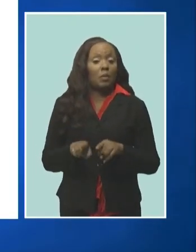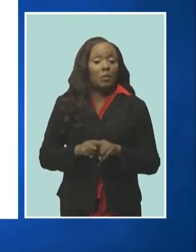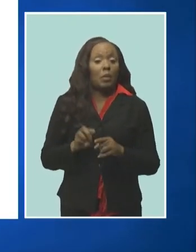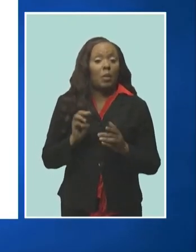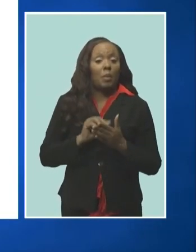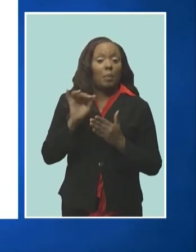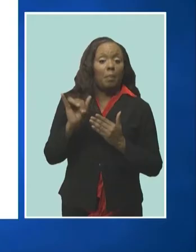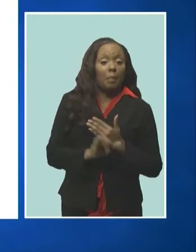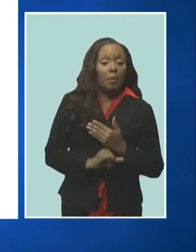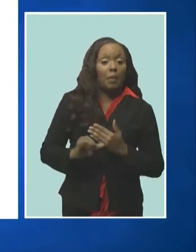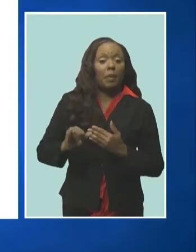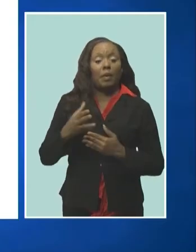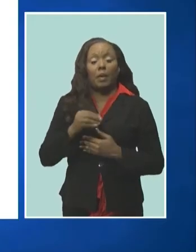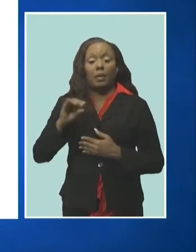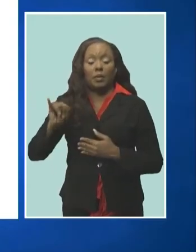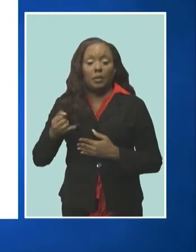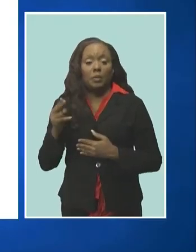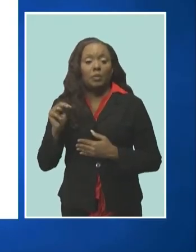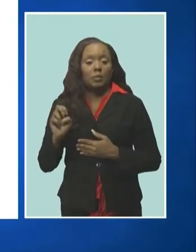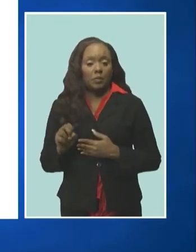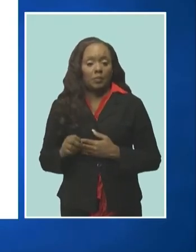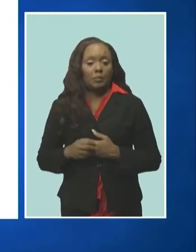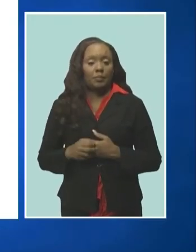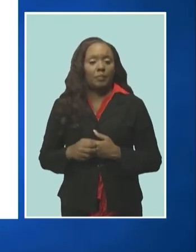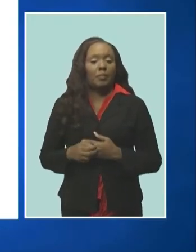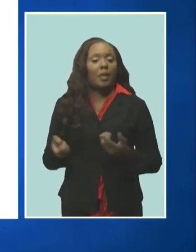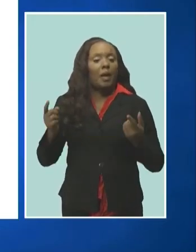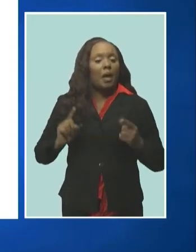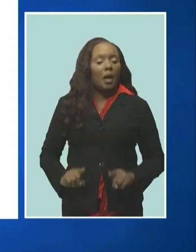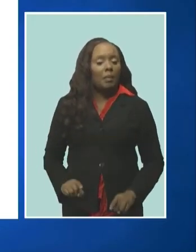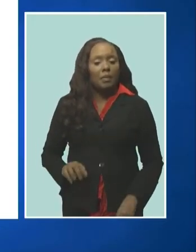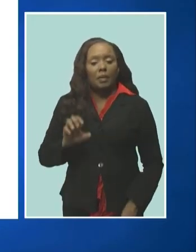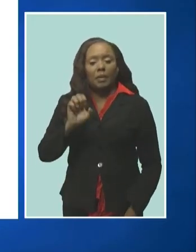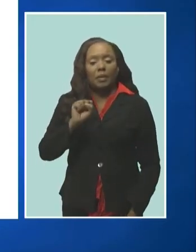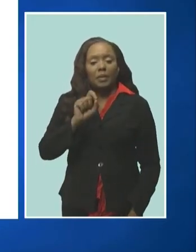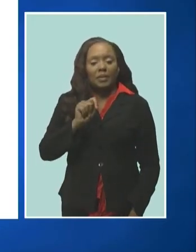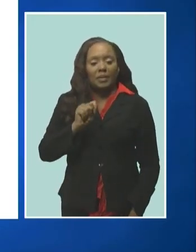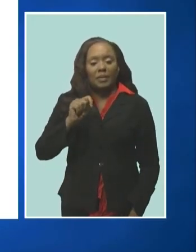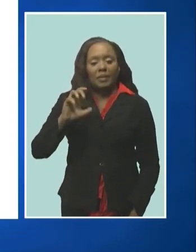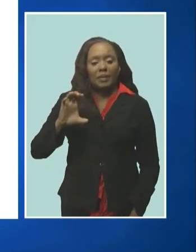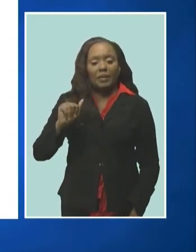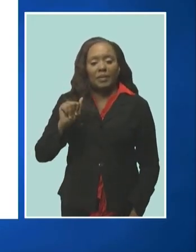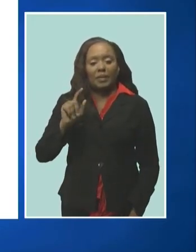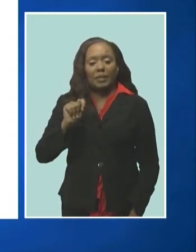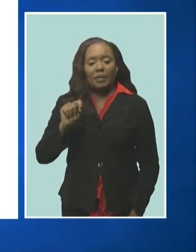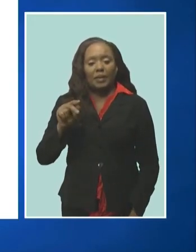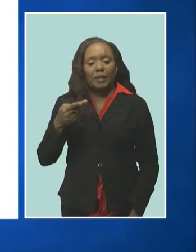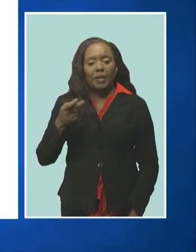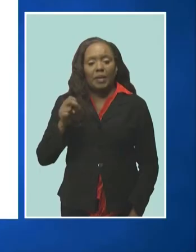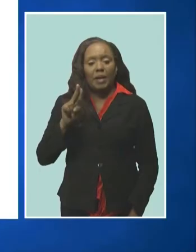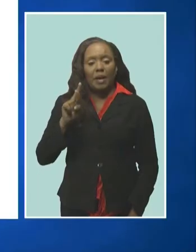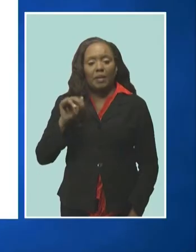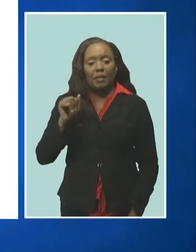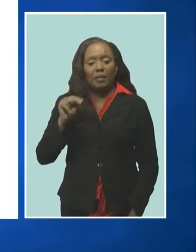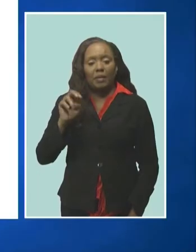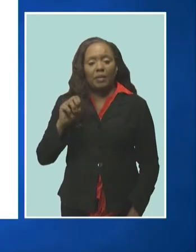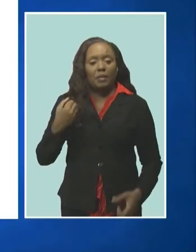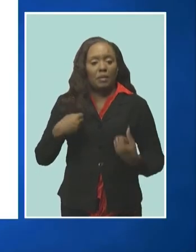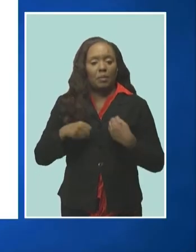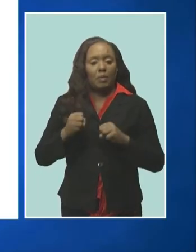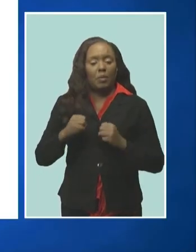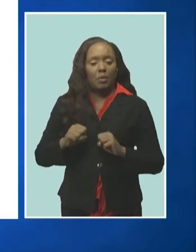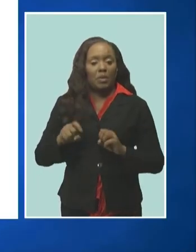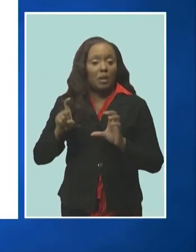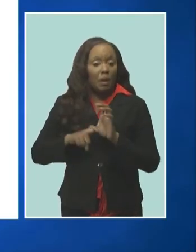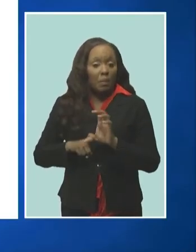4th according to the police the burglaries occurred at the st catherine sports club and other residences within the bayfield community